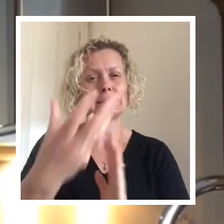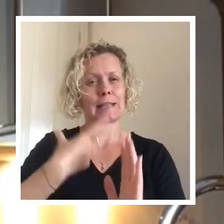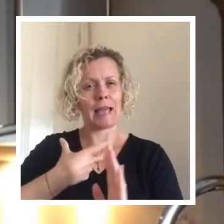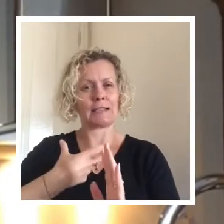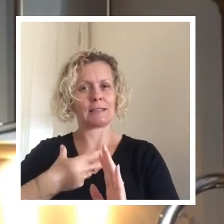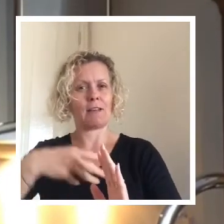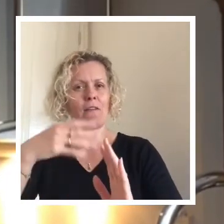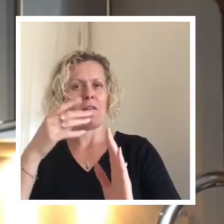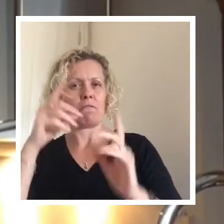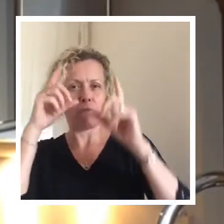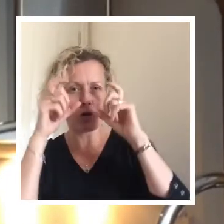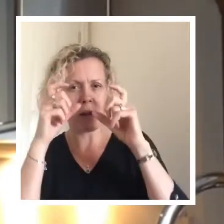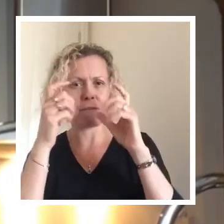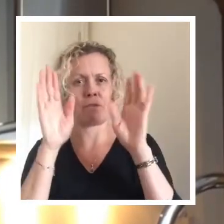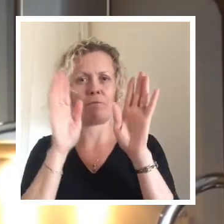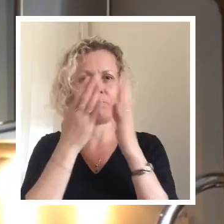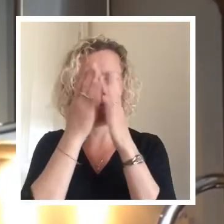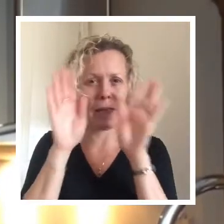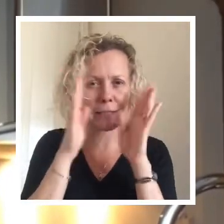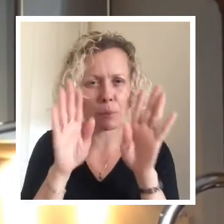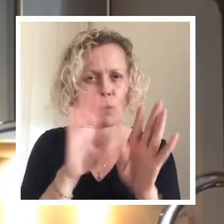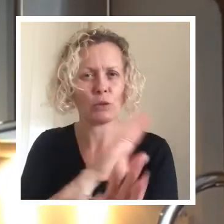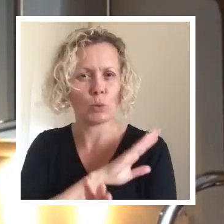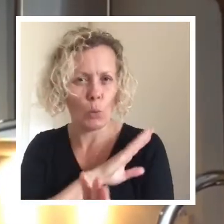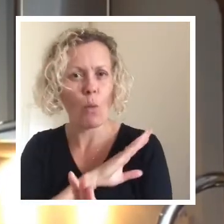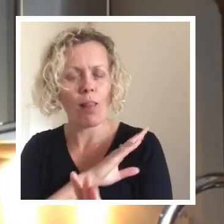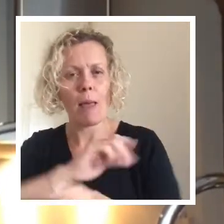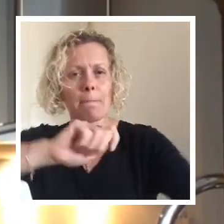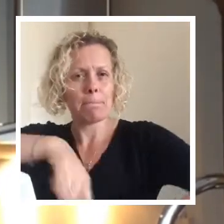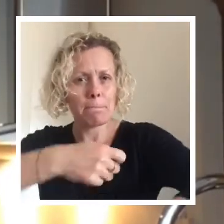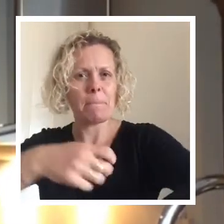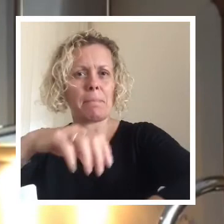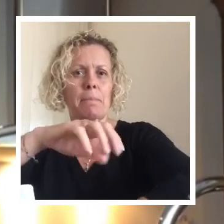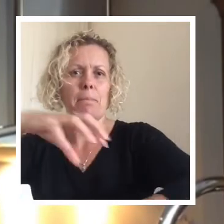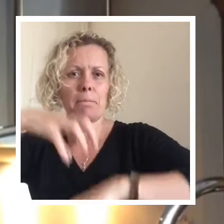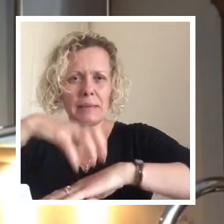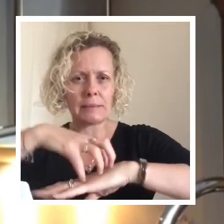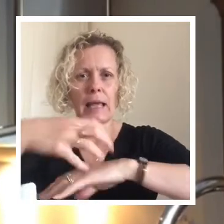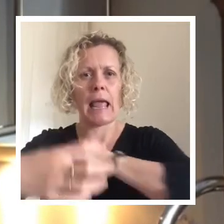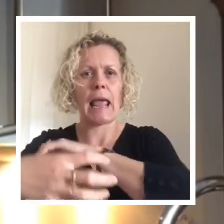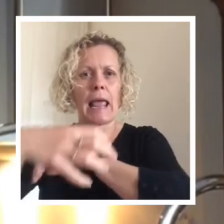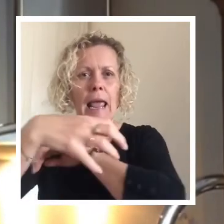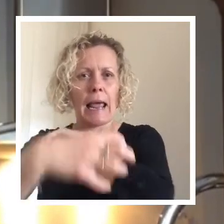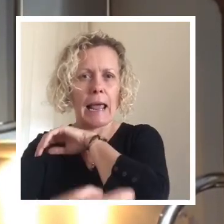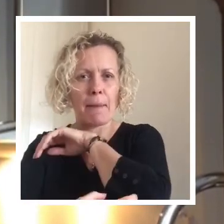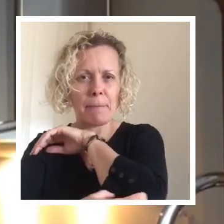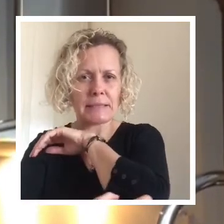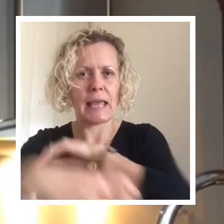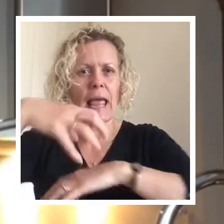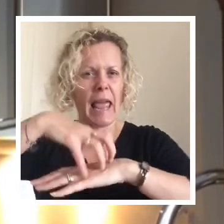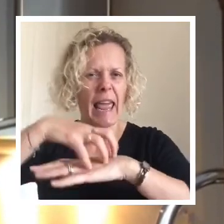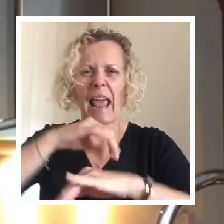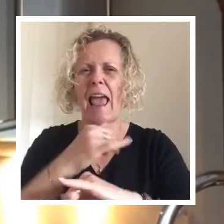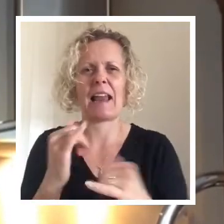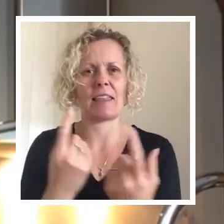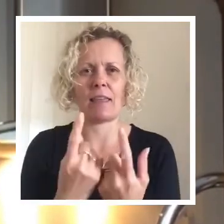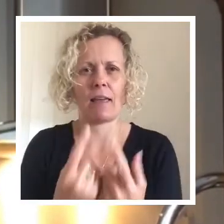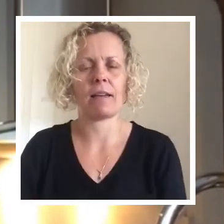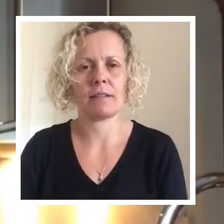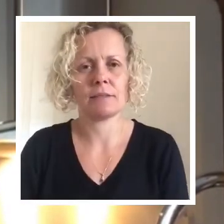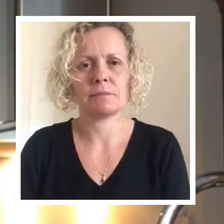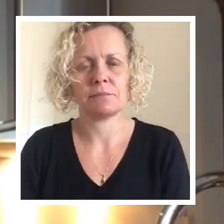onto our Facebook page. Any sort of baking whether cakes, biscuits or something savoury. I would love to see them. Okay?